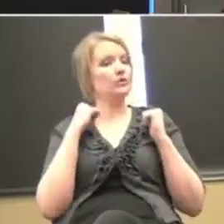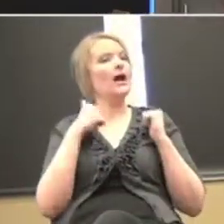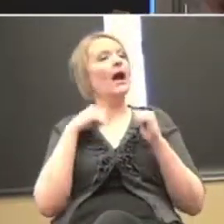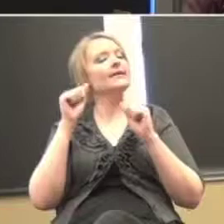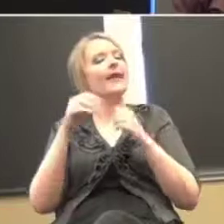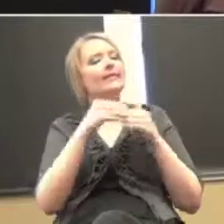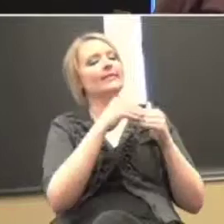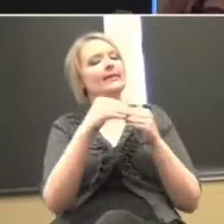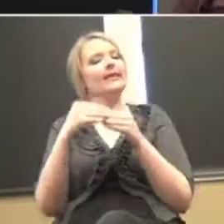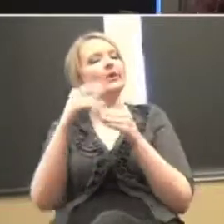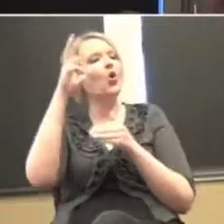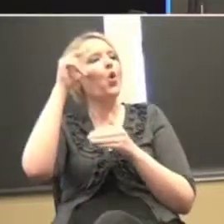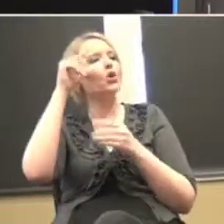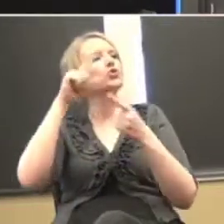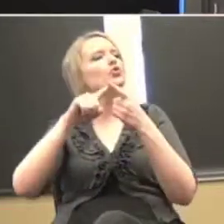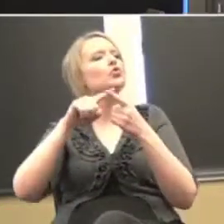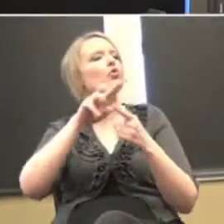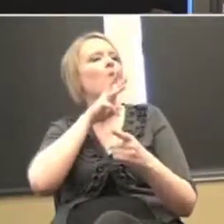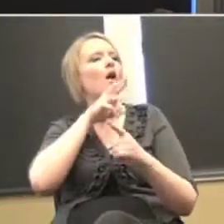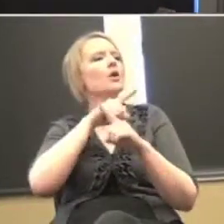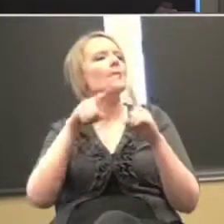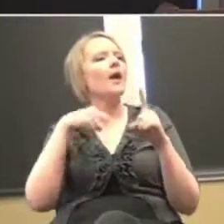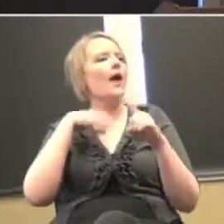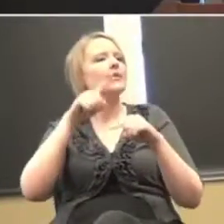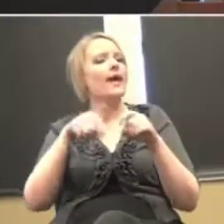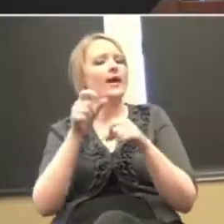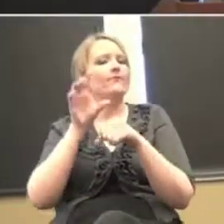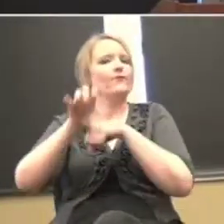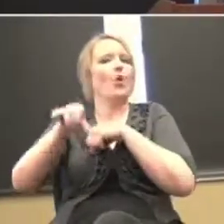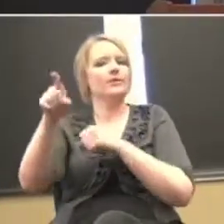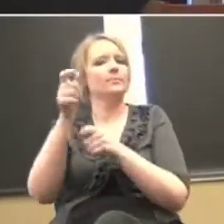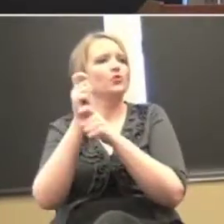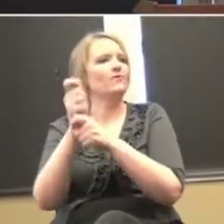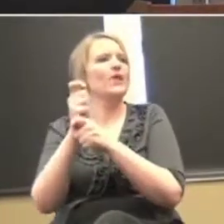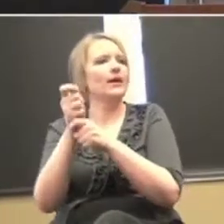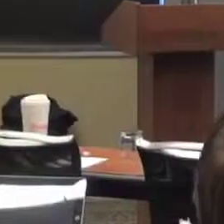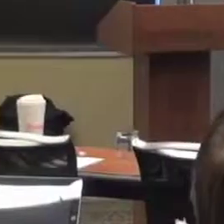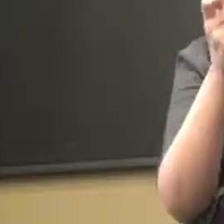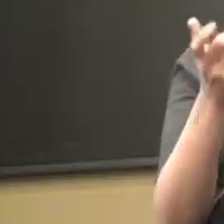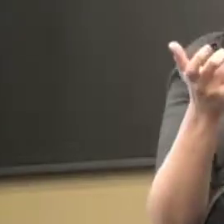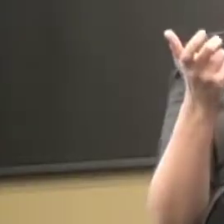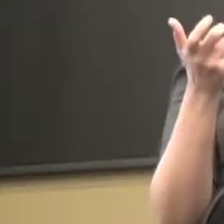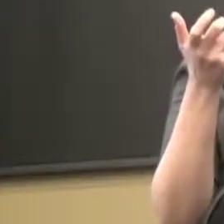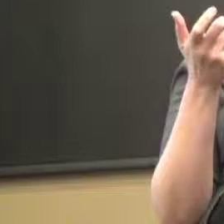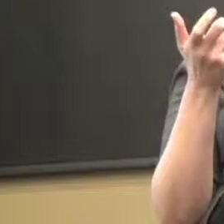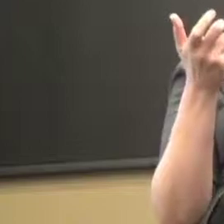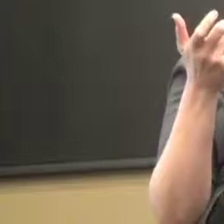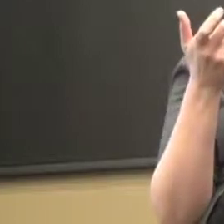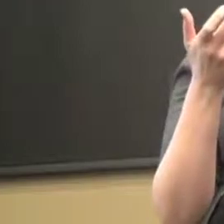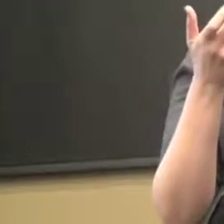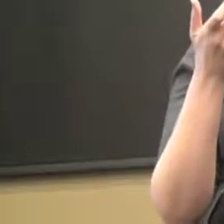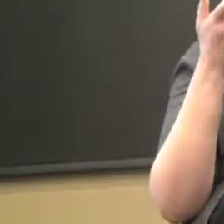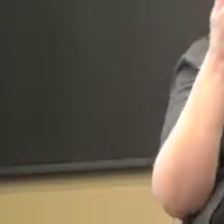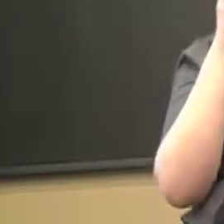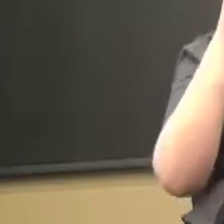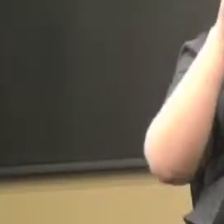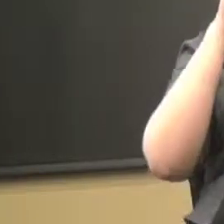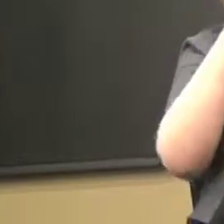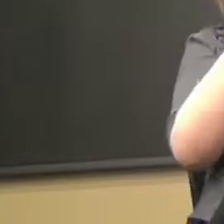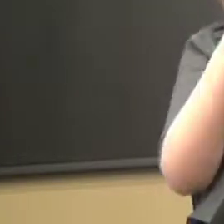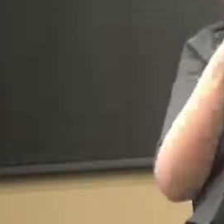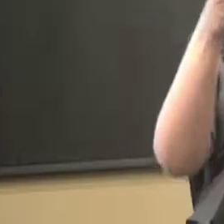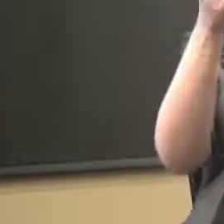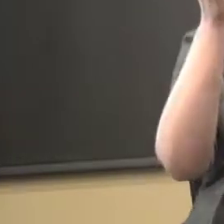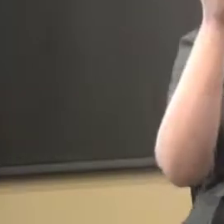right kind of a thing sort of Johnny Carson so the part of the issue is that did you in fact offer was it